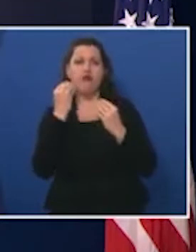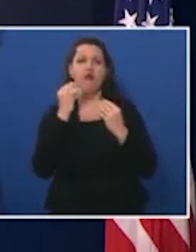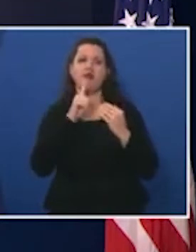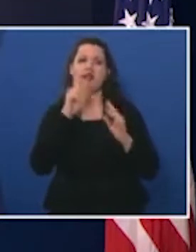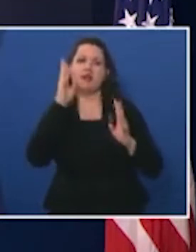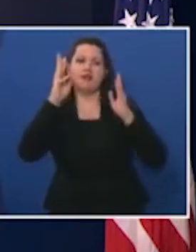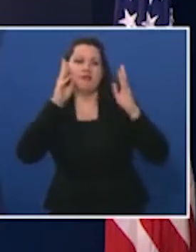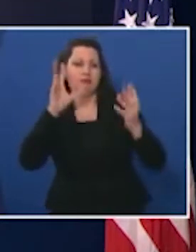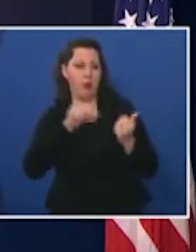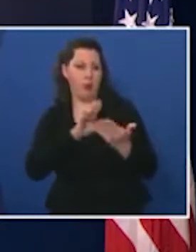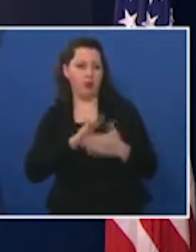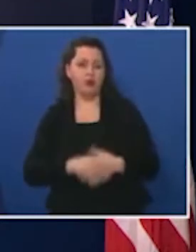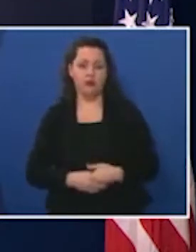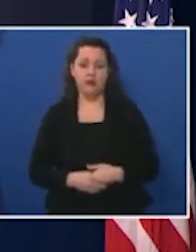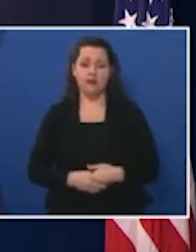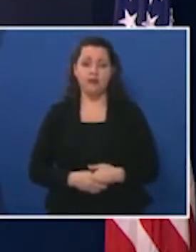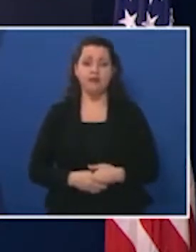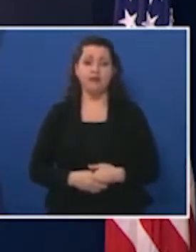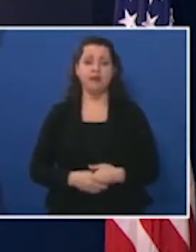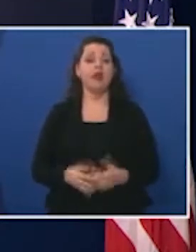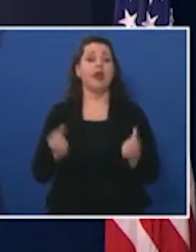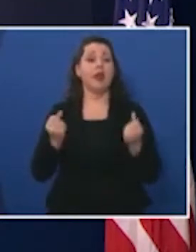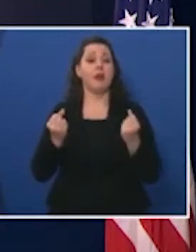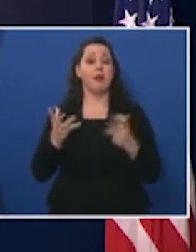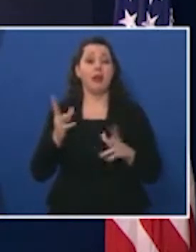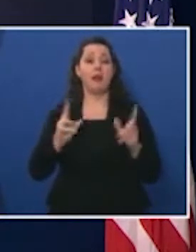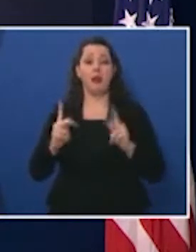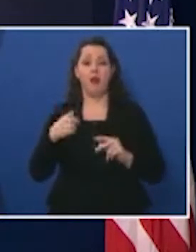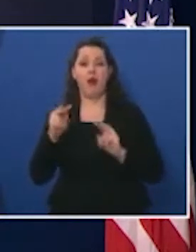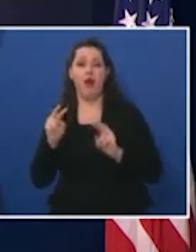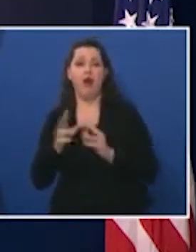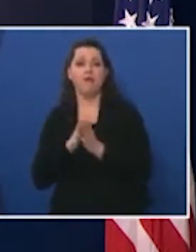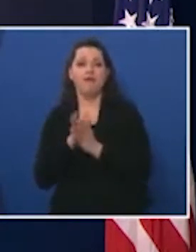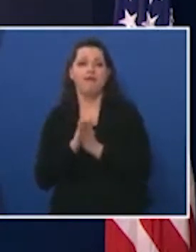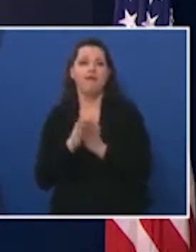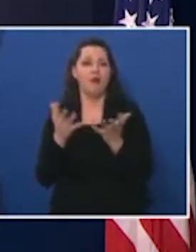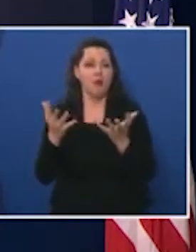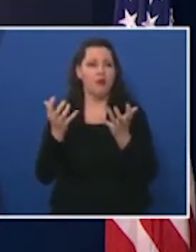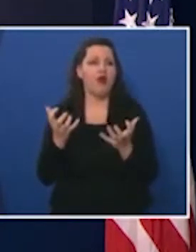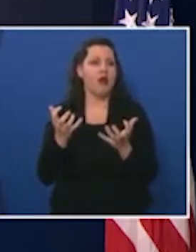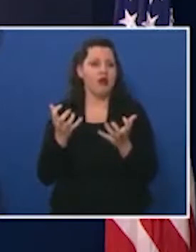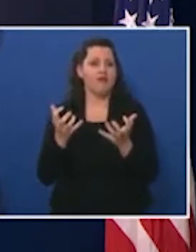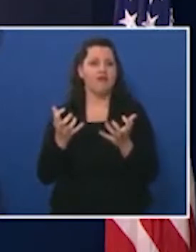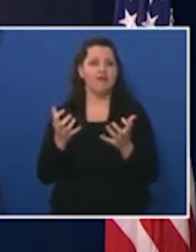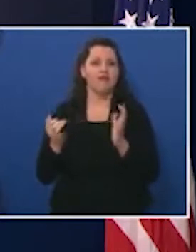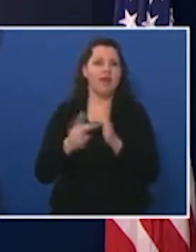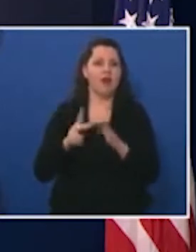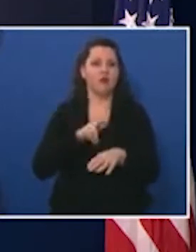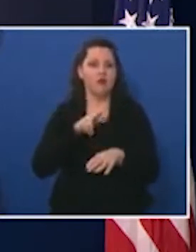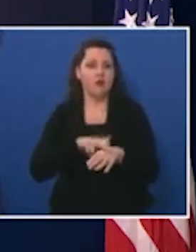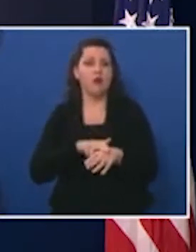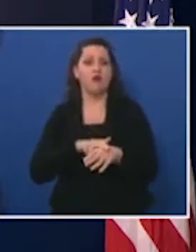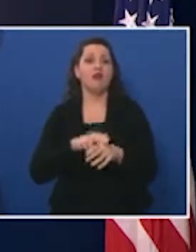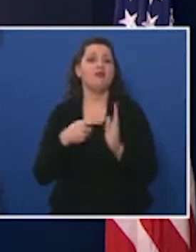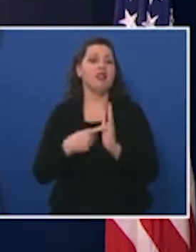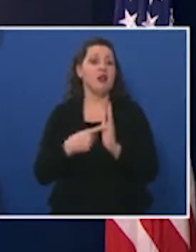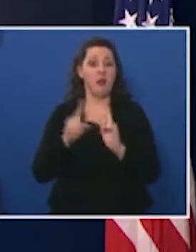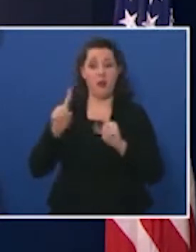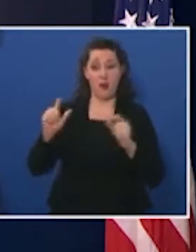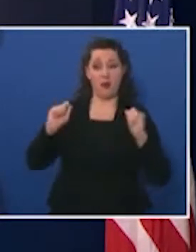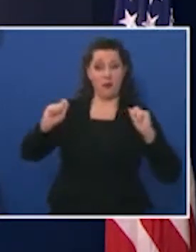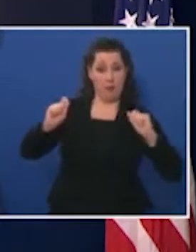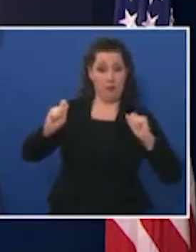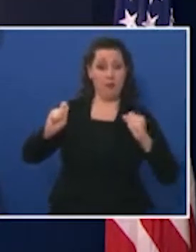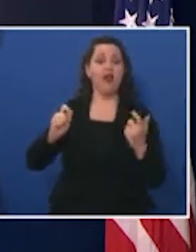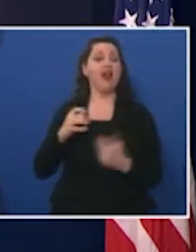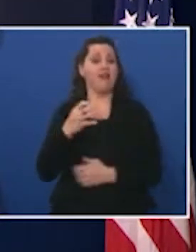innovative manner many Iowans have been looking for forward to getting back to getting back life back to normal like going to the gym and